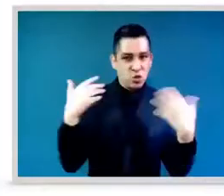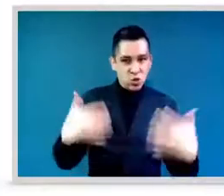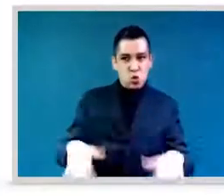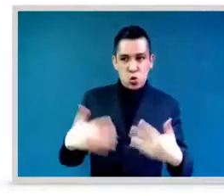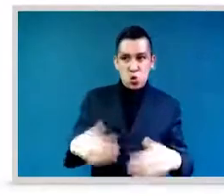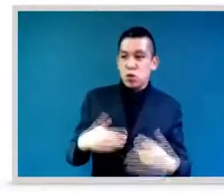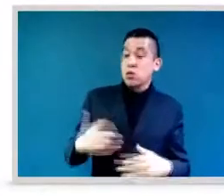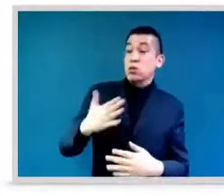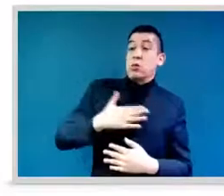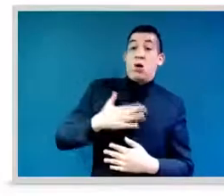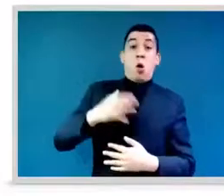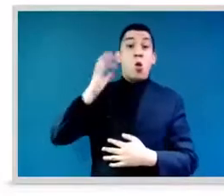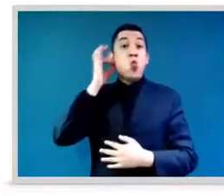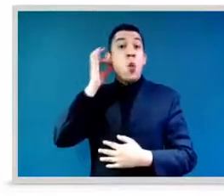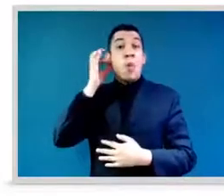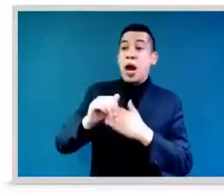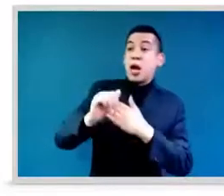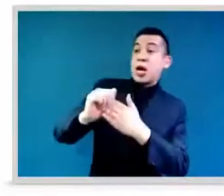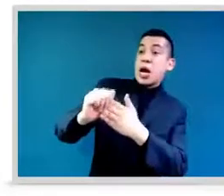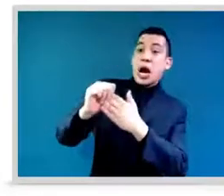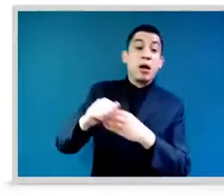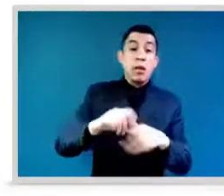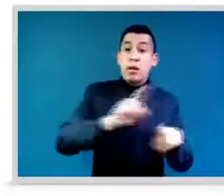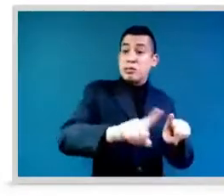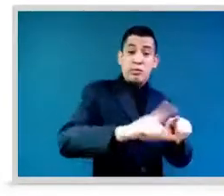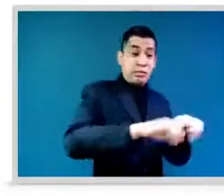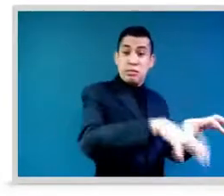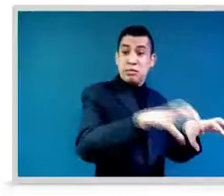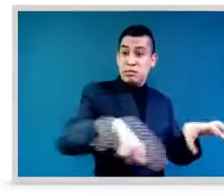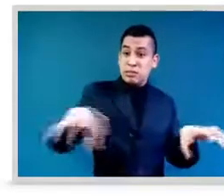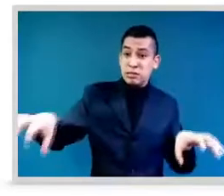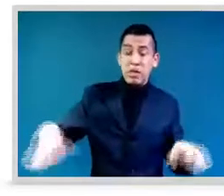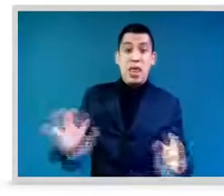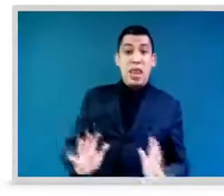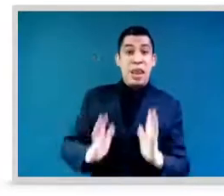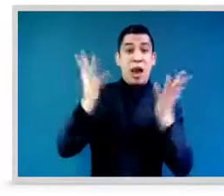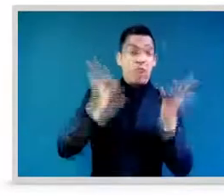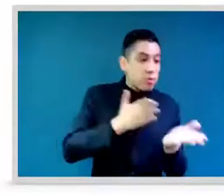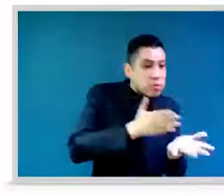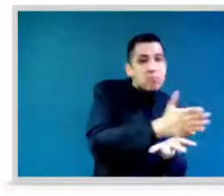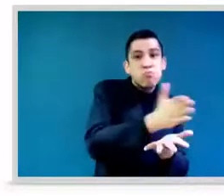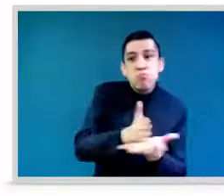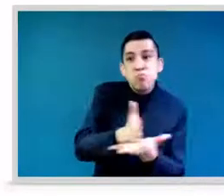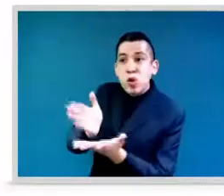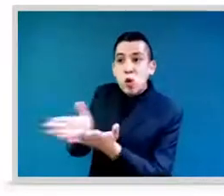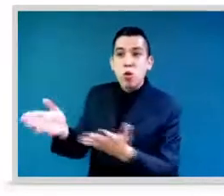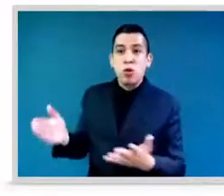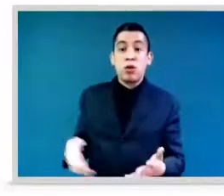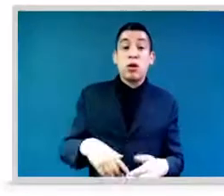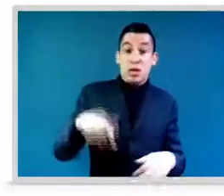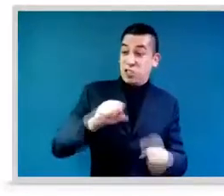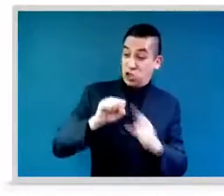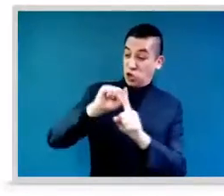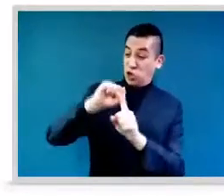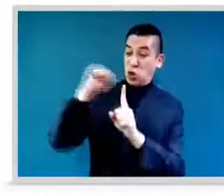women in all the areas of life. I think that the sexist societies